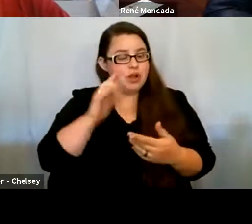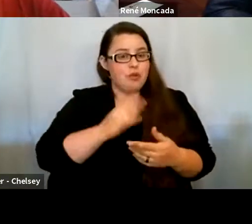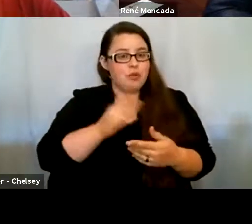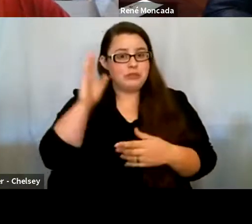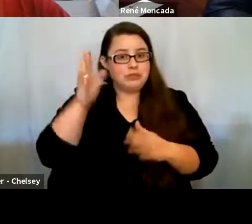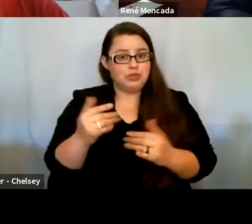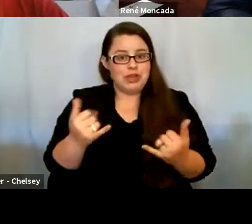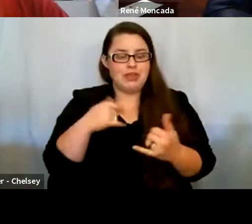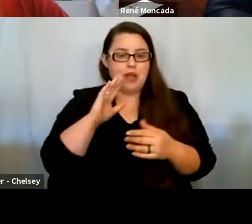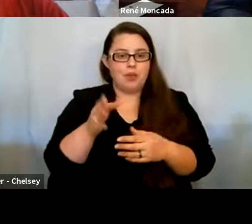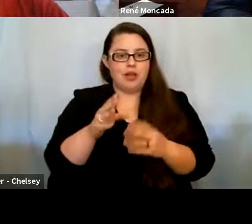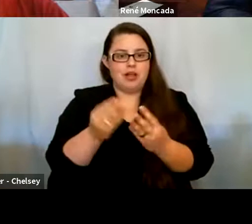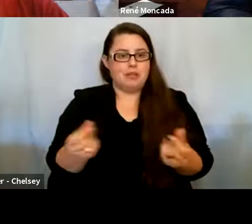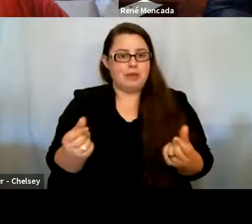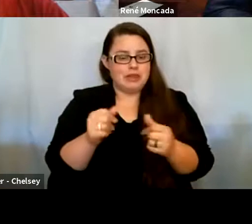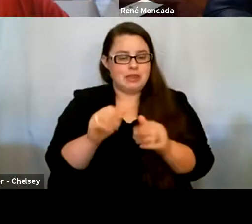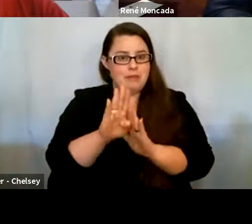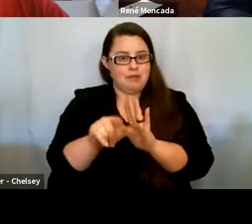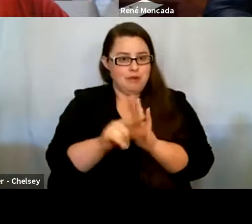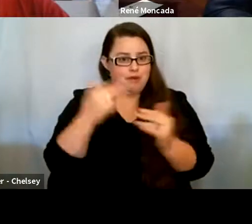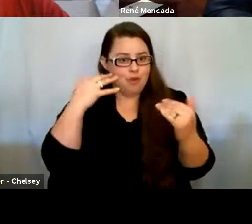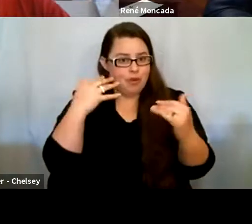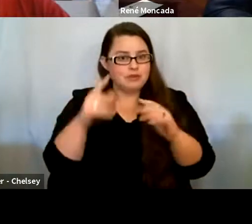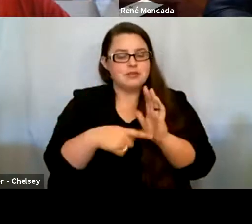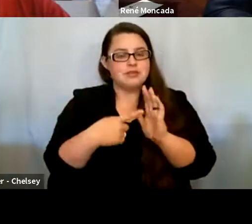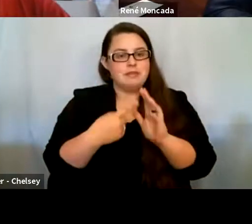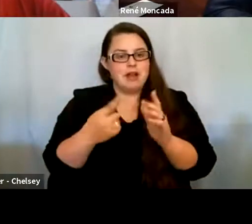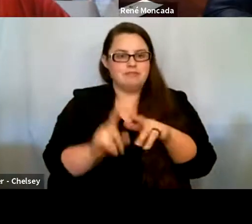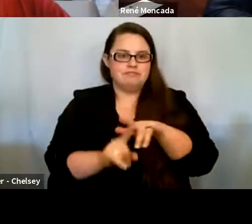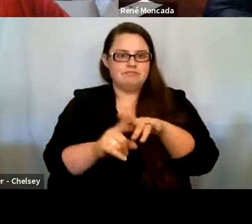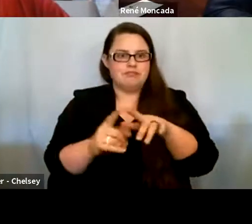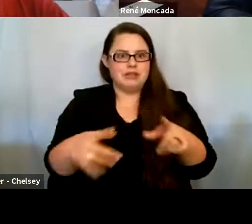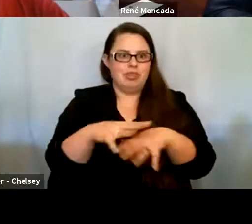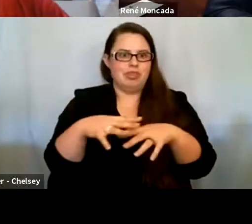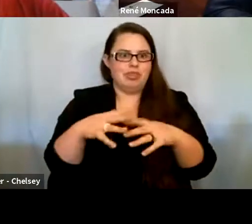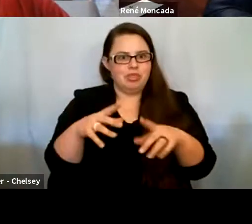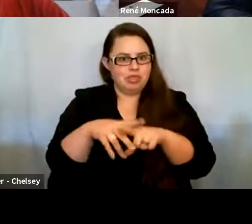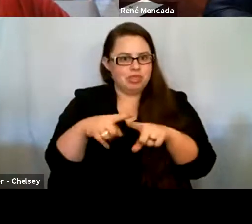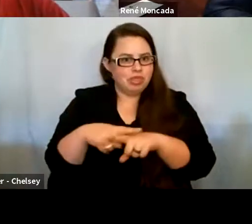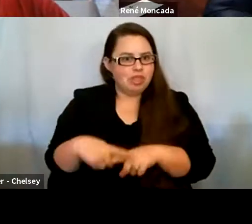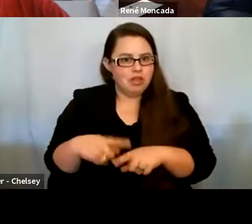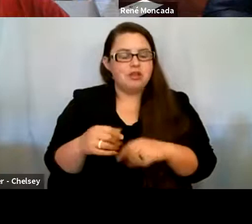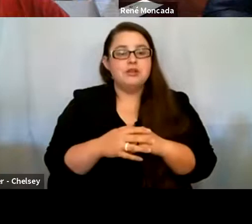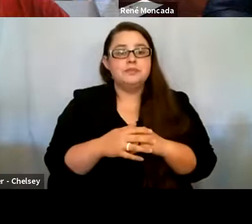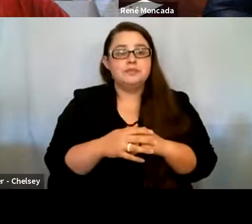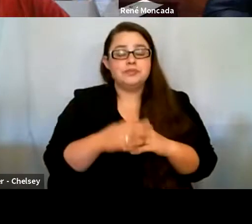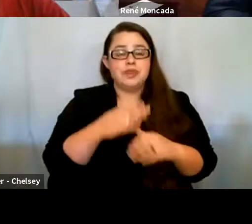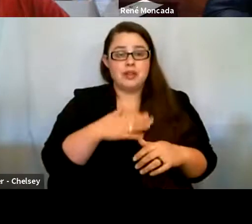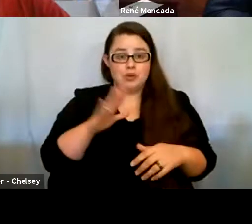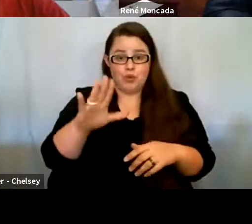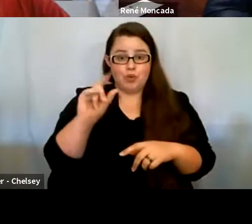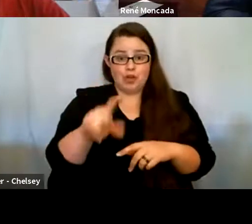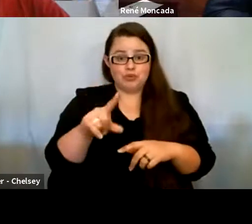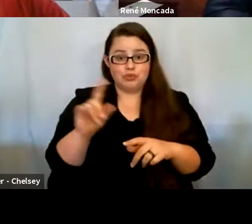will eliminate the background noise that sometimes can interfere. Please feel free to leave your questions in the